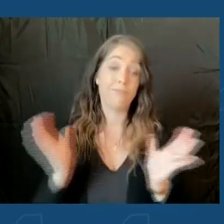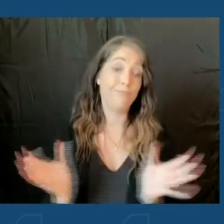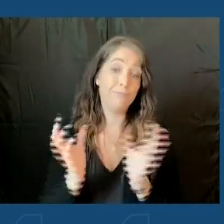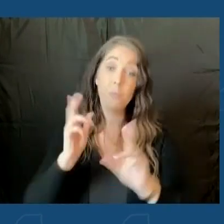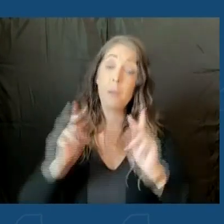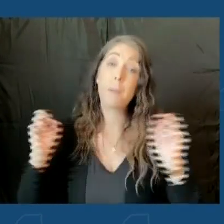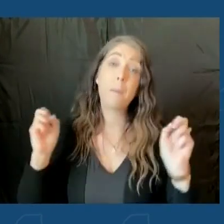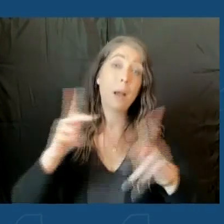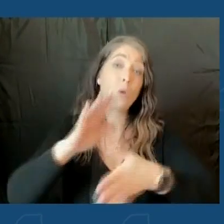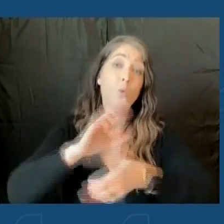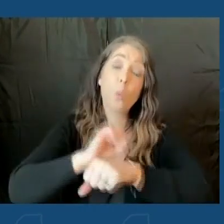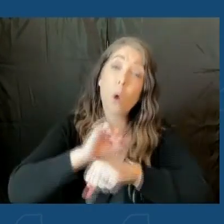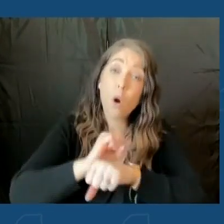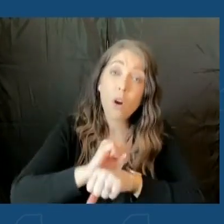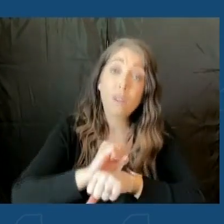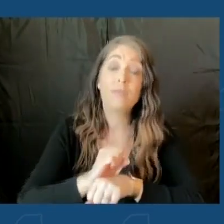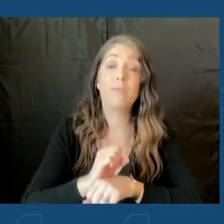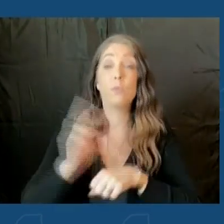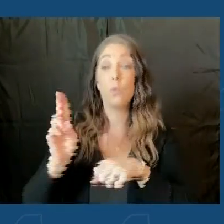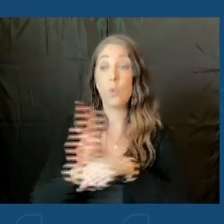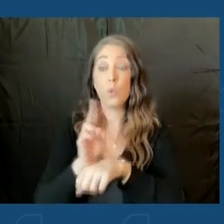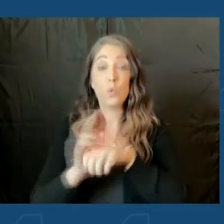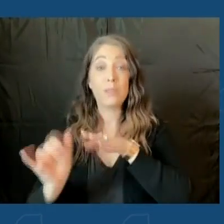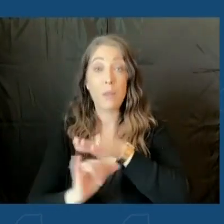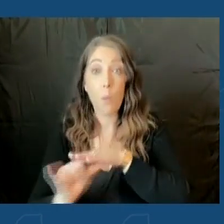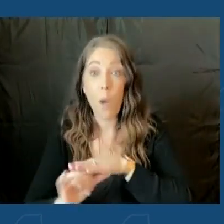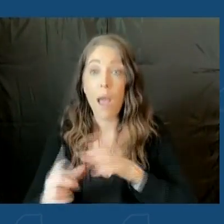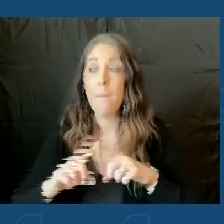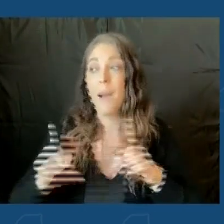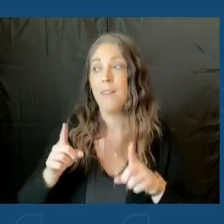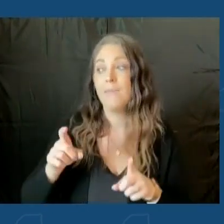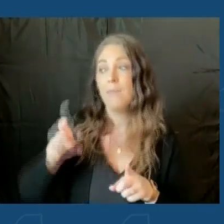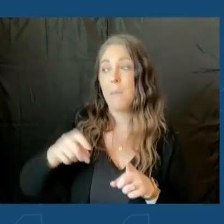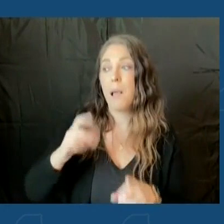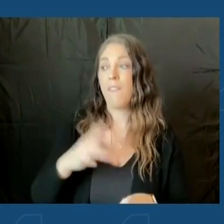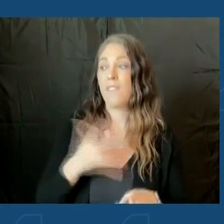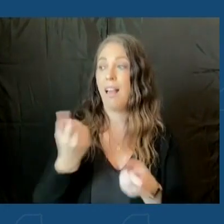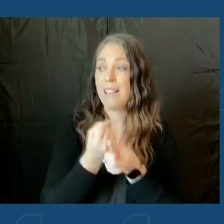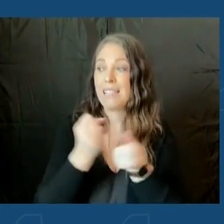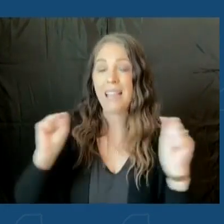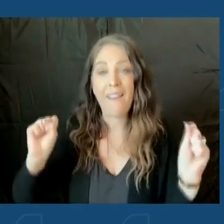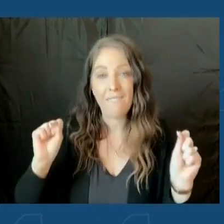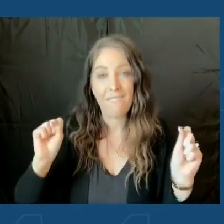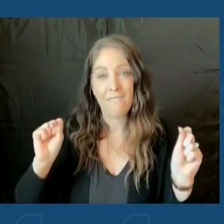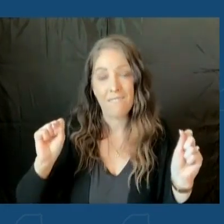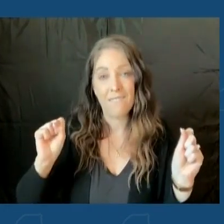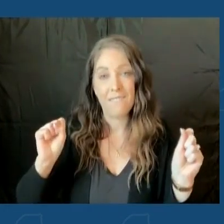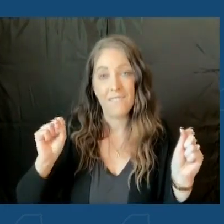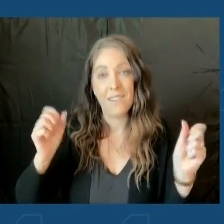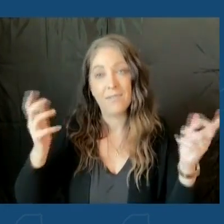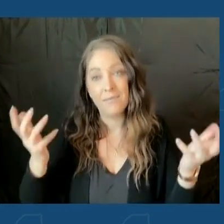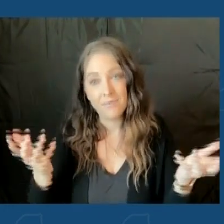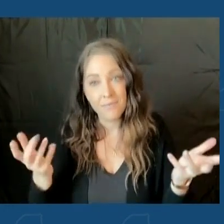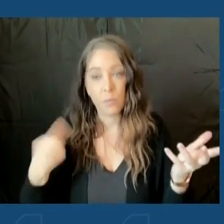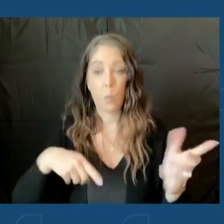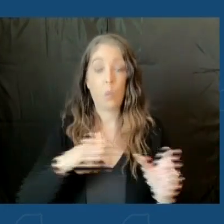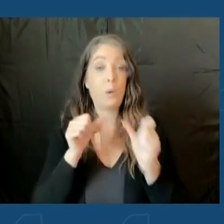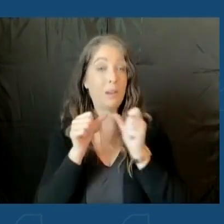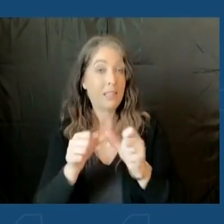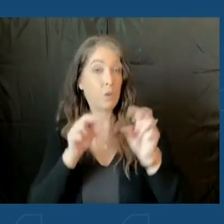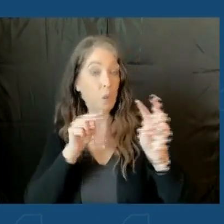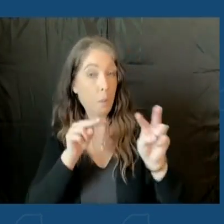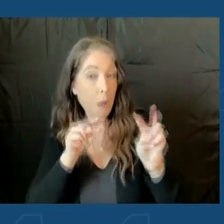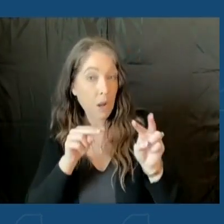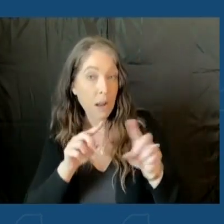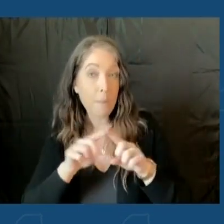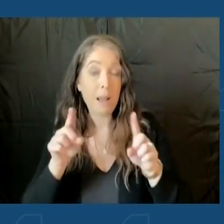use the subways, but they have to feel safe and secure. So, we are going to continue monitoring it, but the numbers would have to be lower than